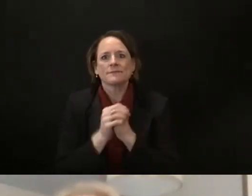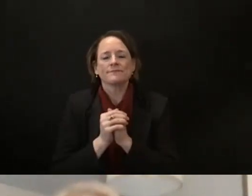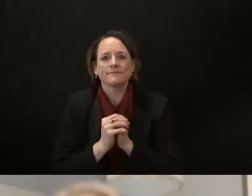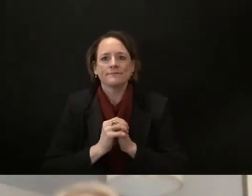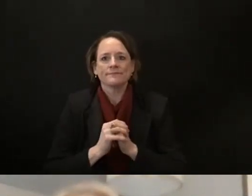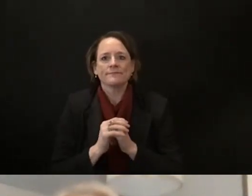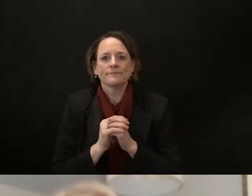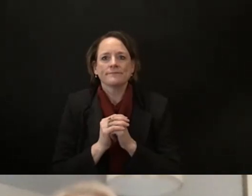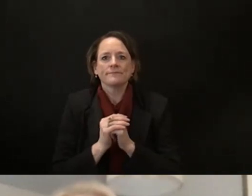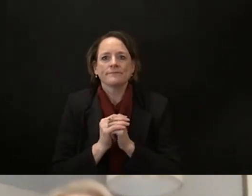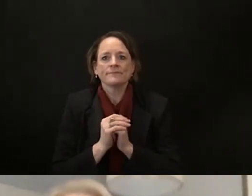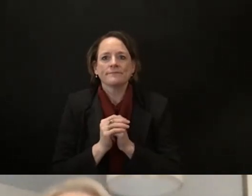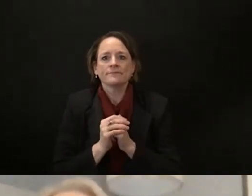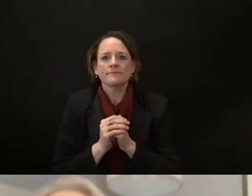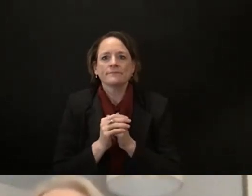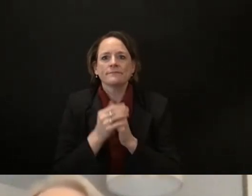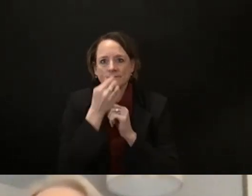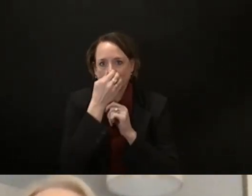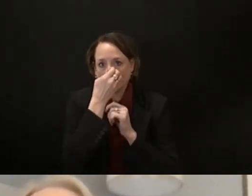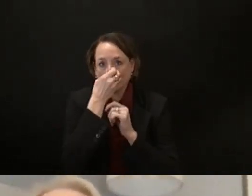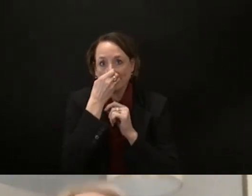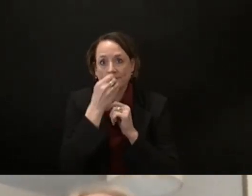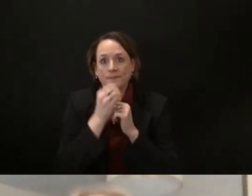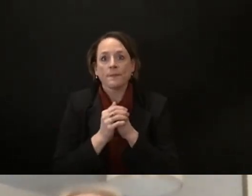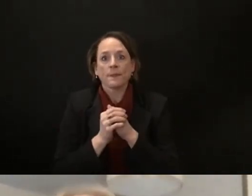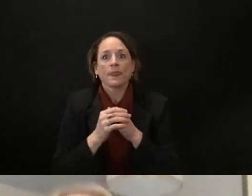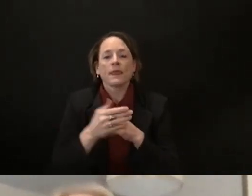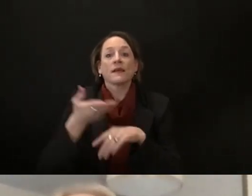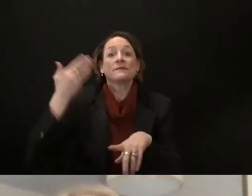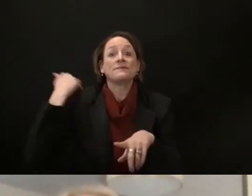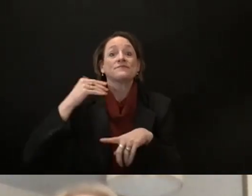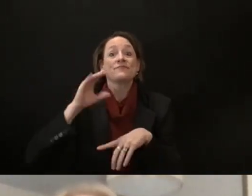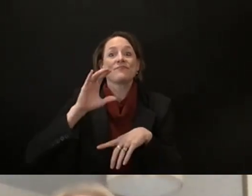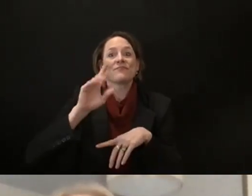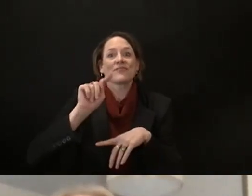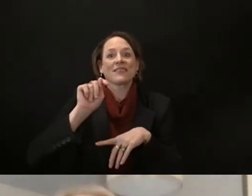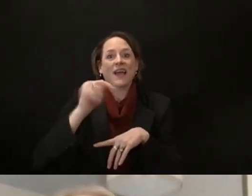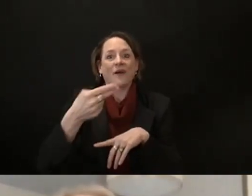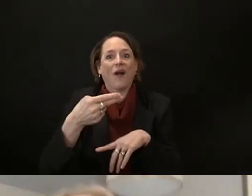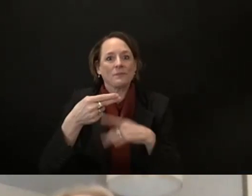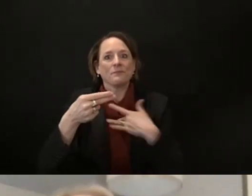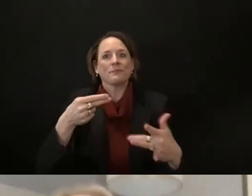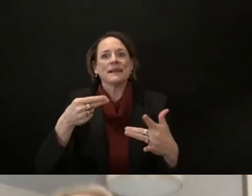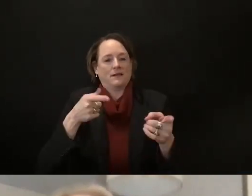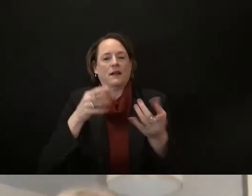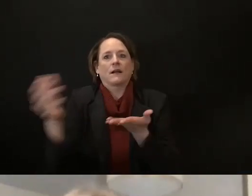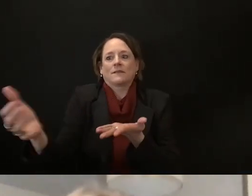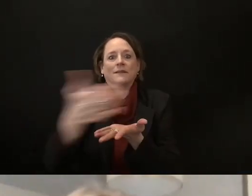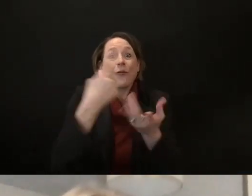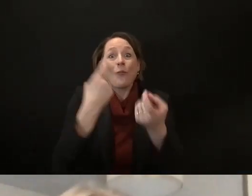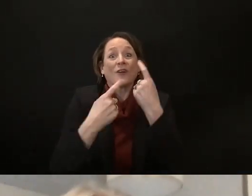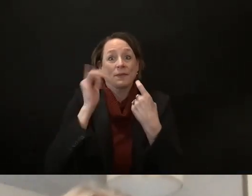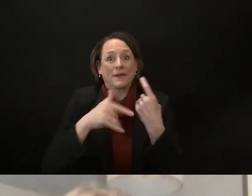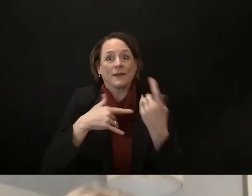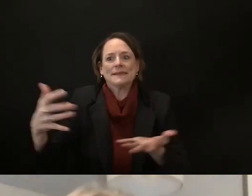to make things move a little bit more with ease as always you can you can message my office or any of the representatives